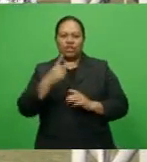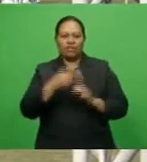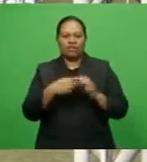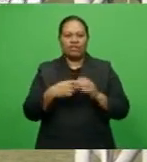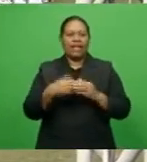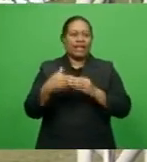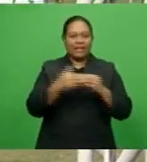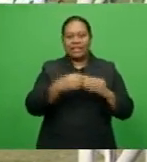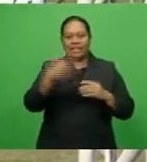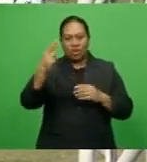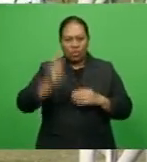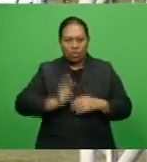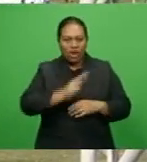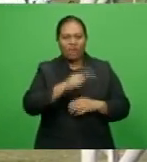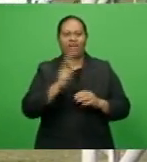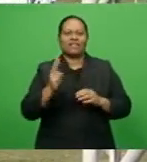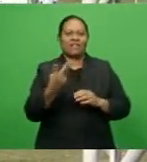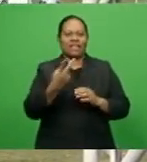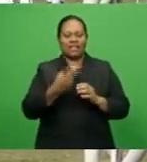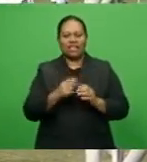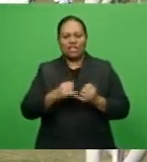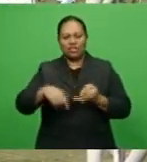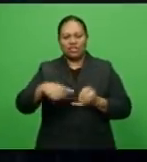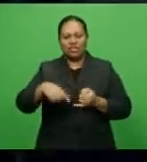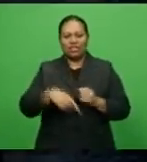Rewa who has 16 points.